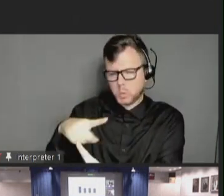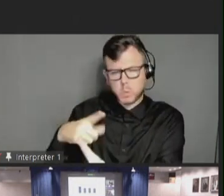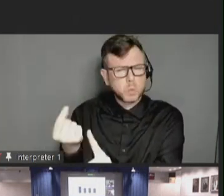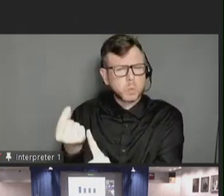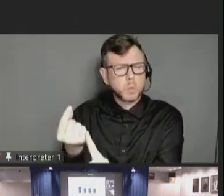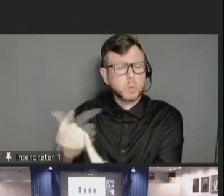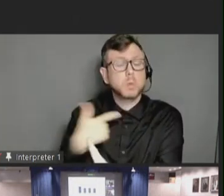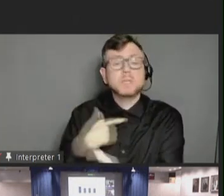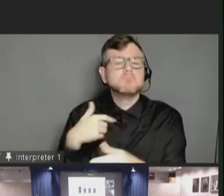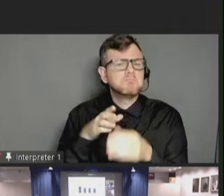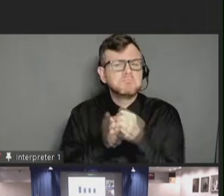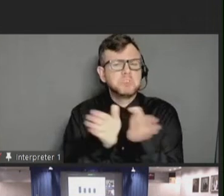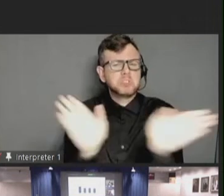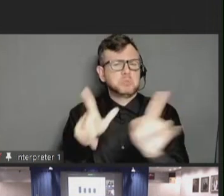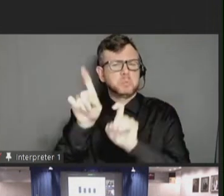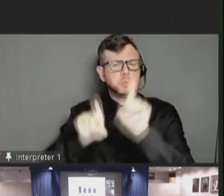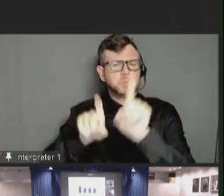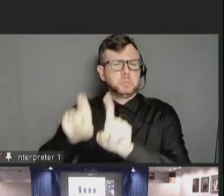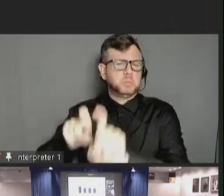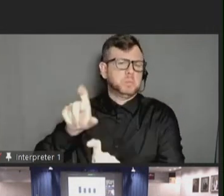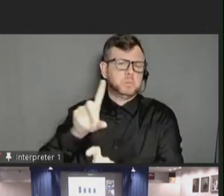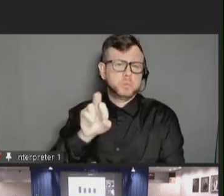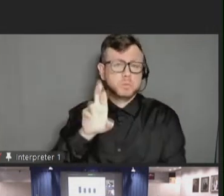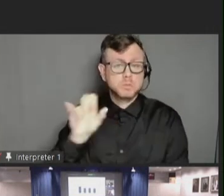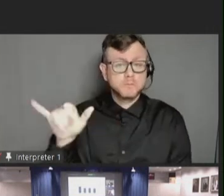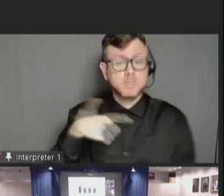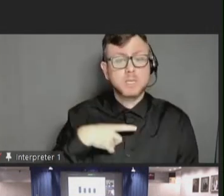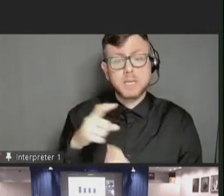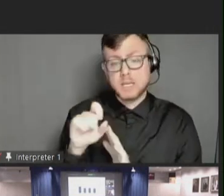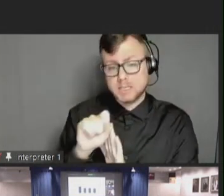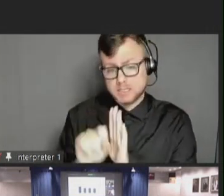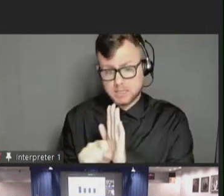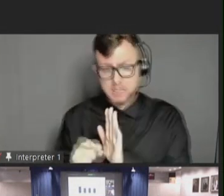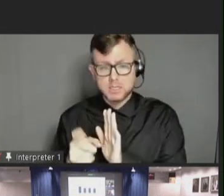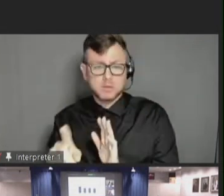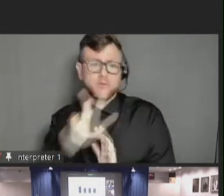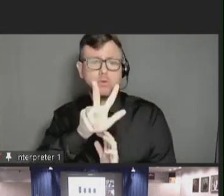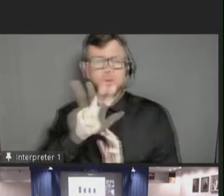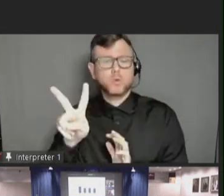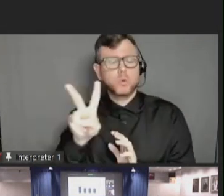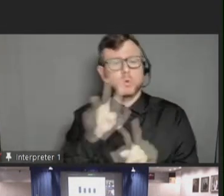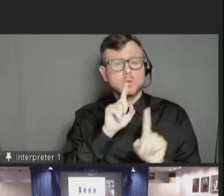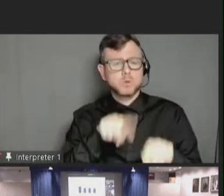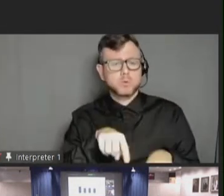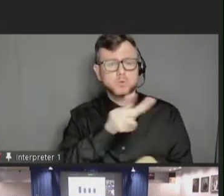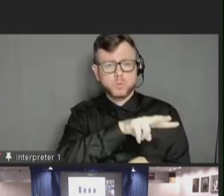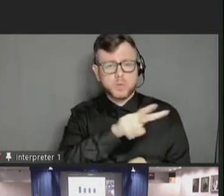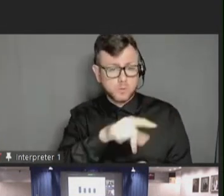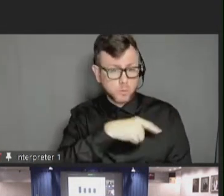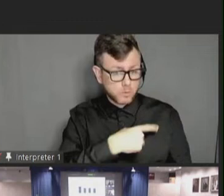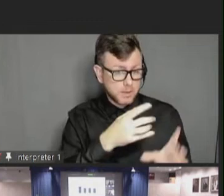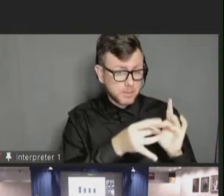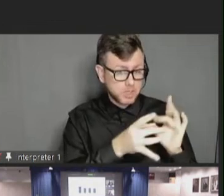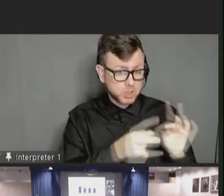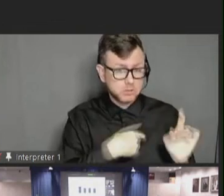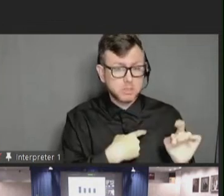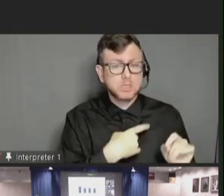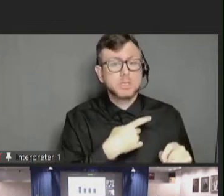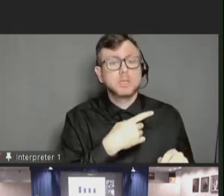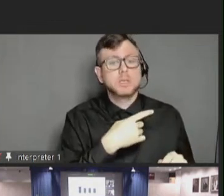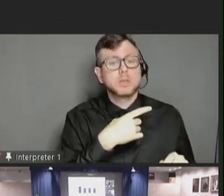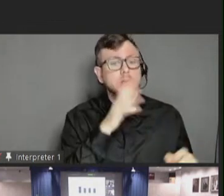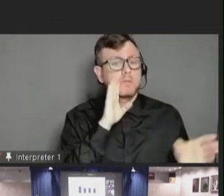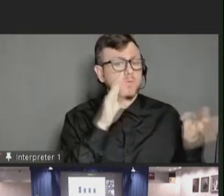survey. And what states responded out of the 32 states responding, 22 of them said that they were